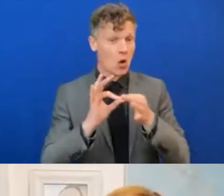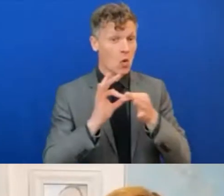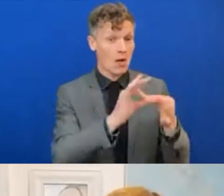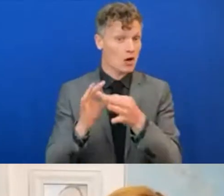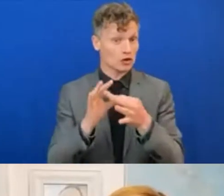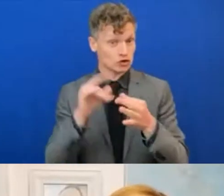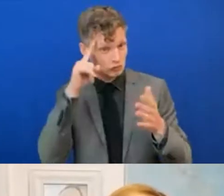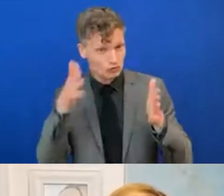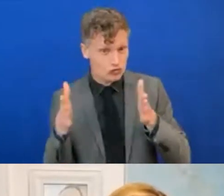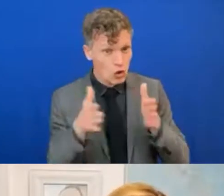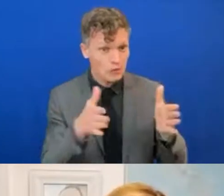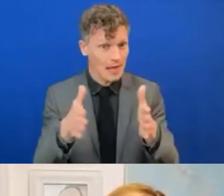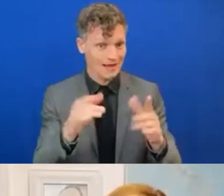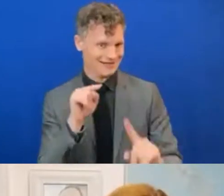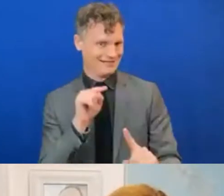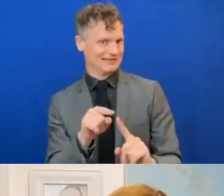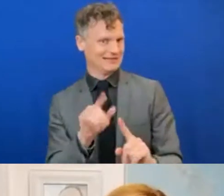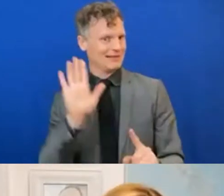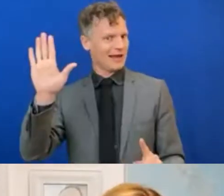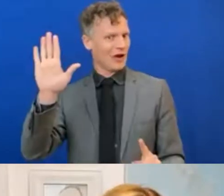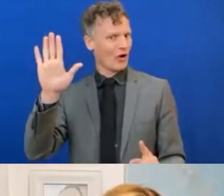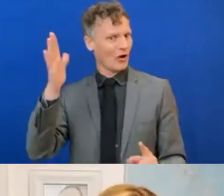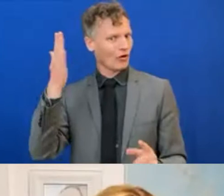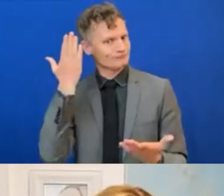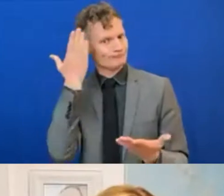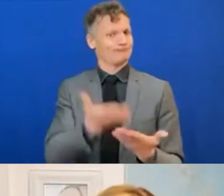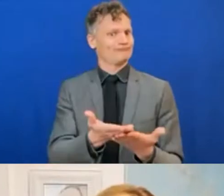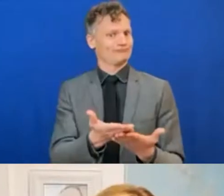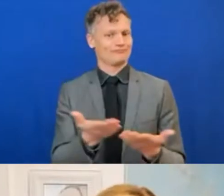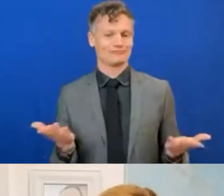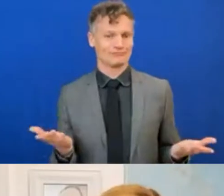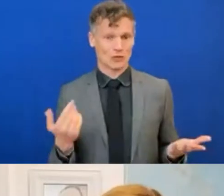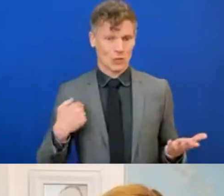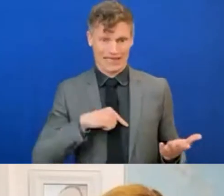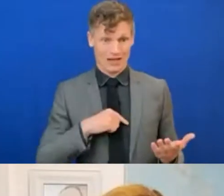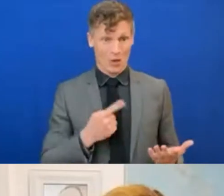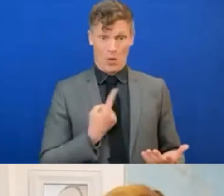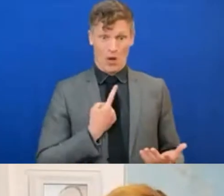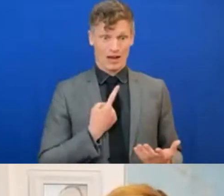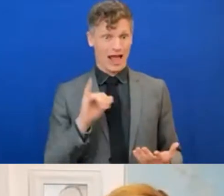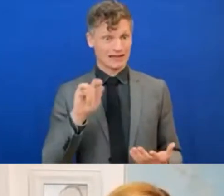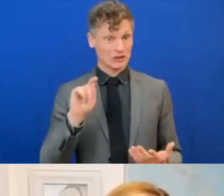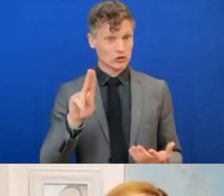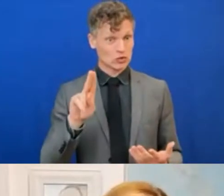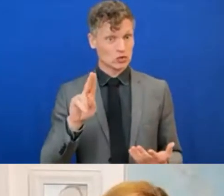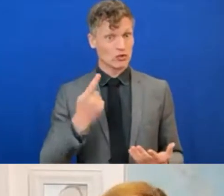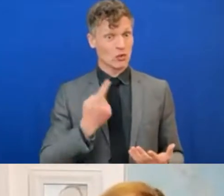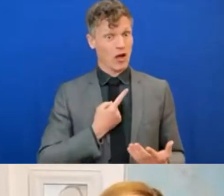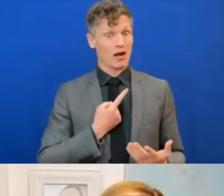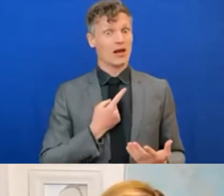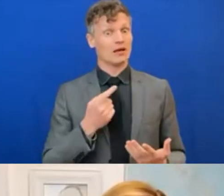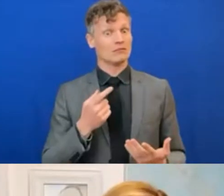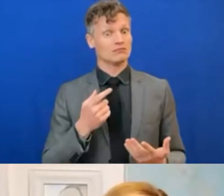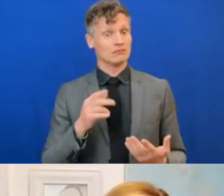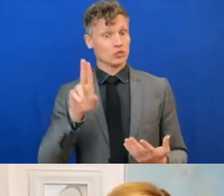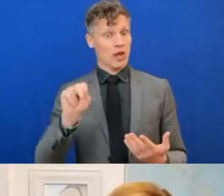is at the heart of our work. It's in our DNA. We're the only UN agency that actually has private sector membership, and I think it's critical